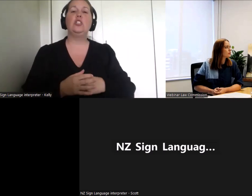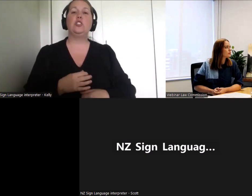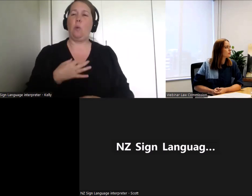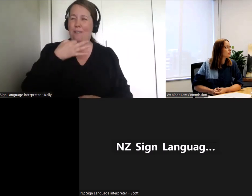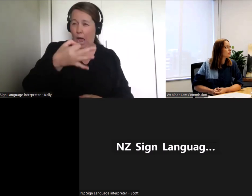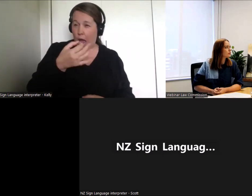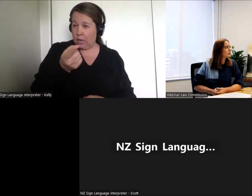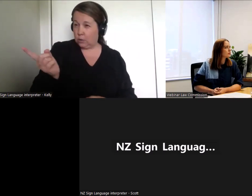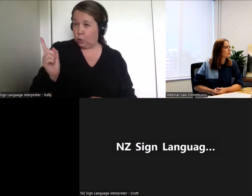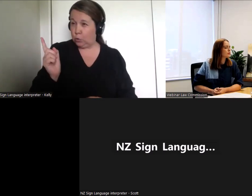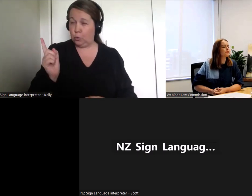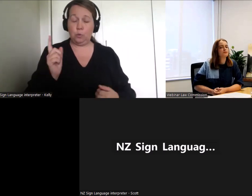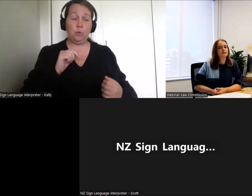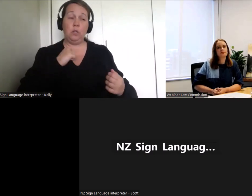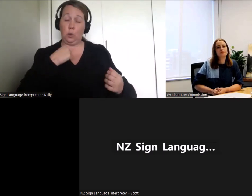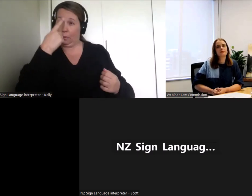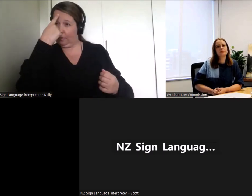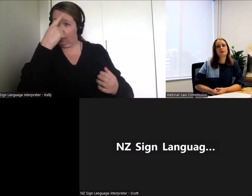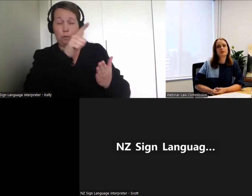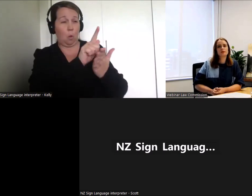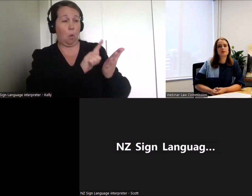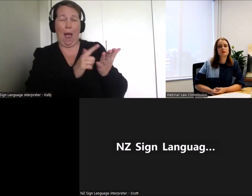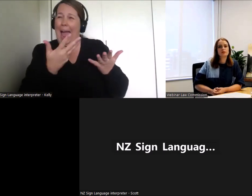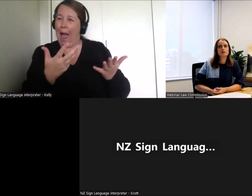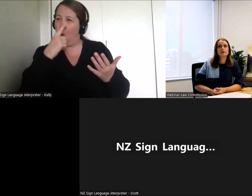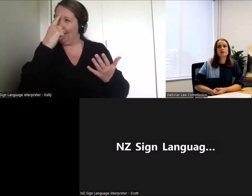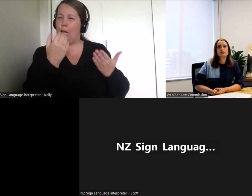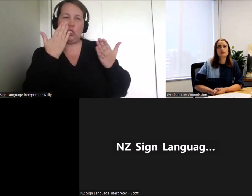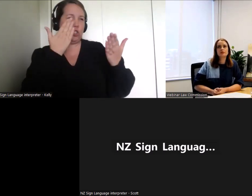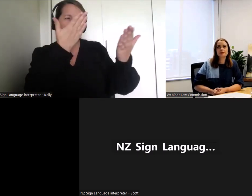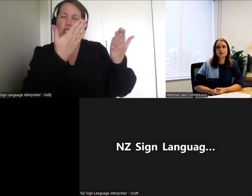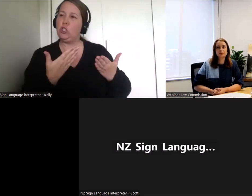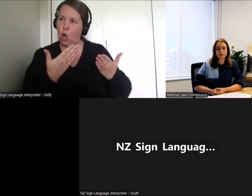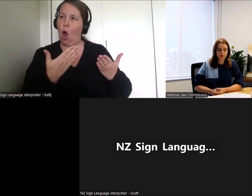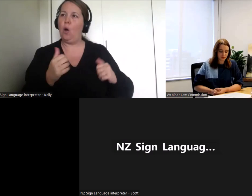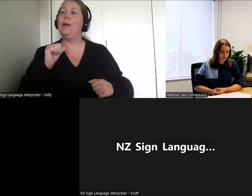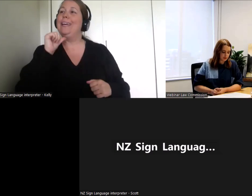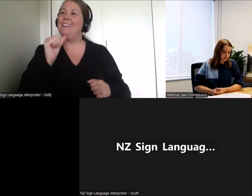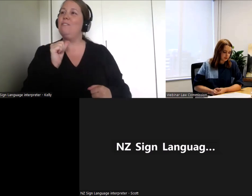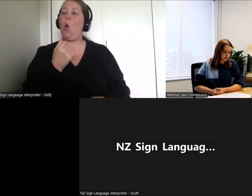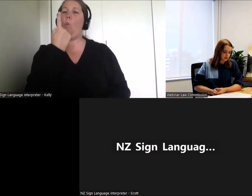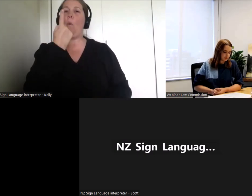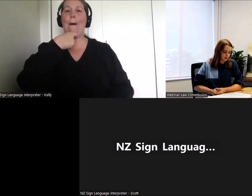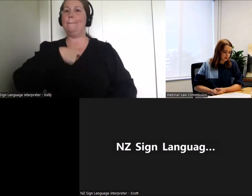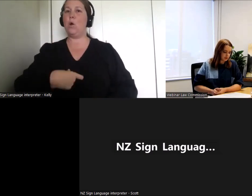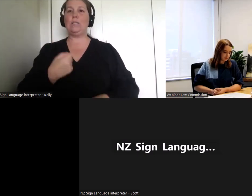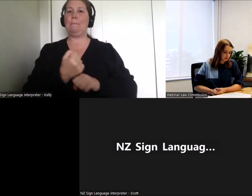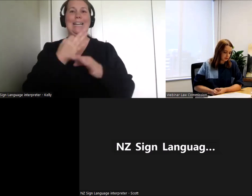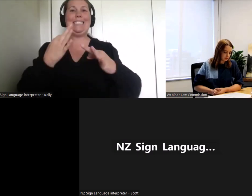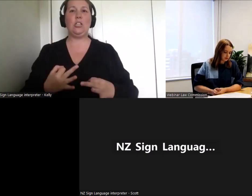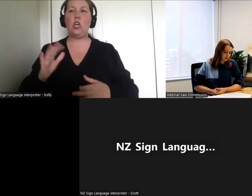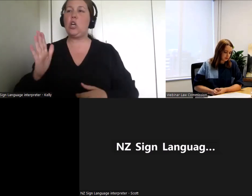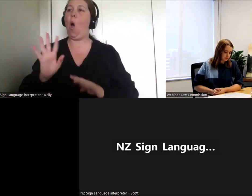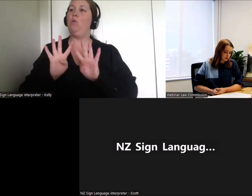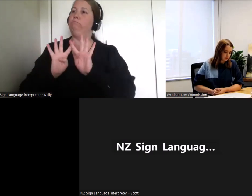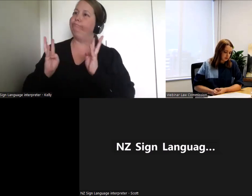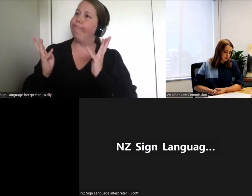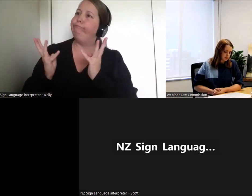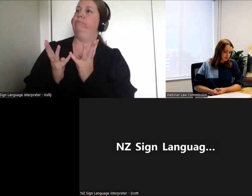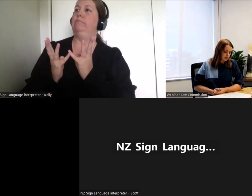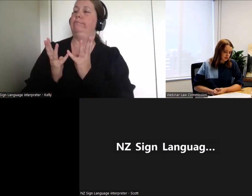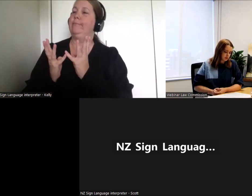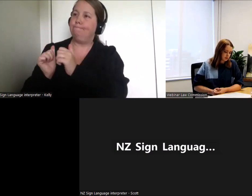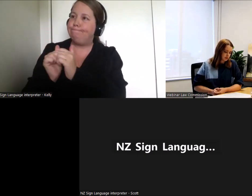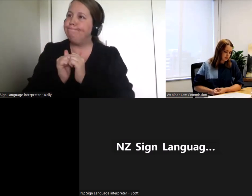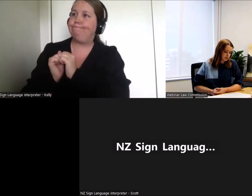involves a number of people all contributing to the process of making the decision. And of course we're very interested in